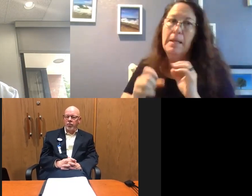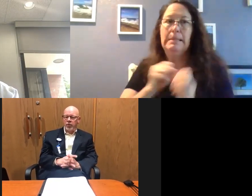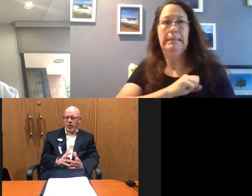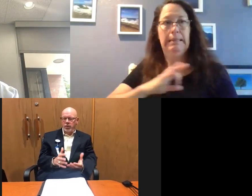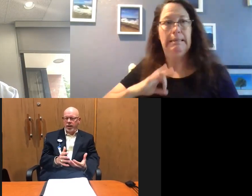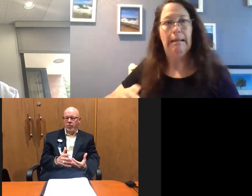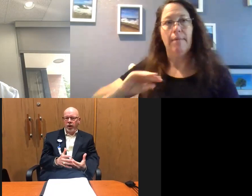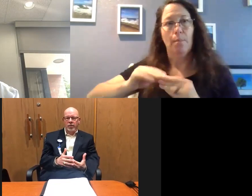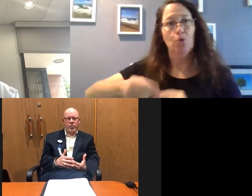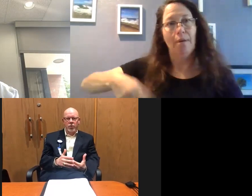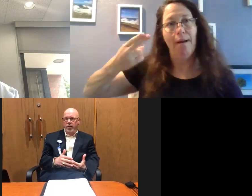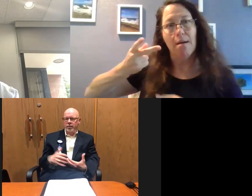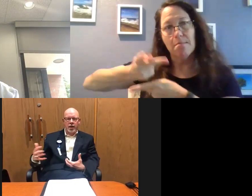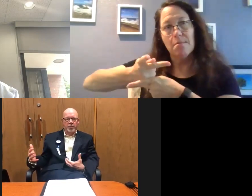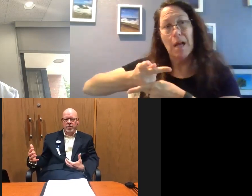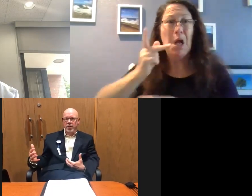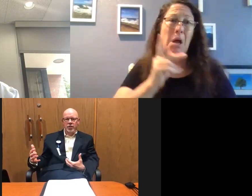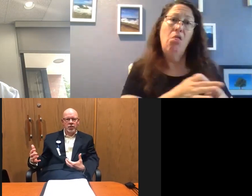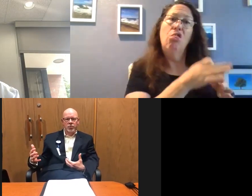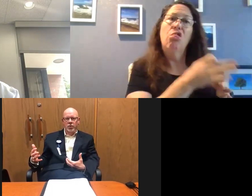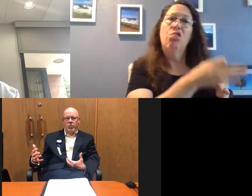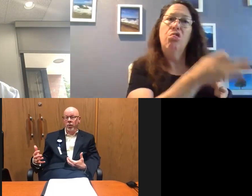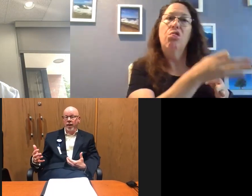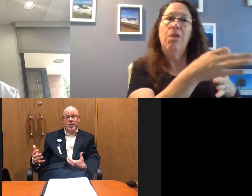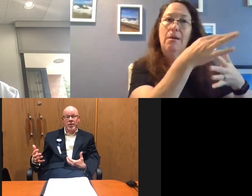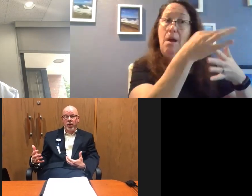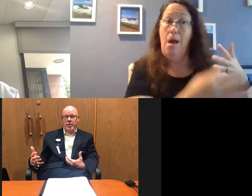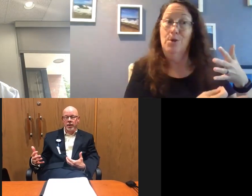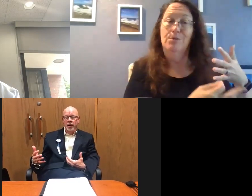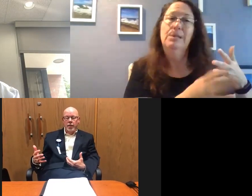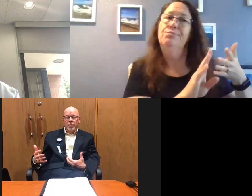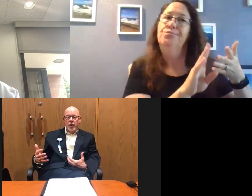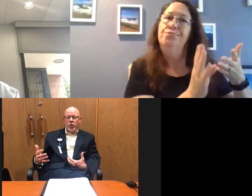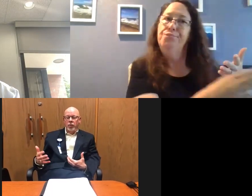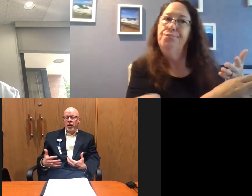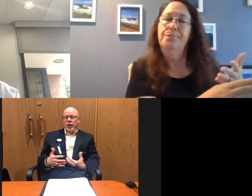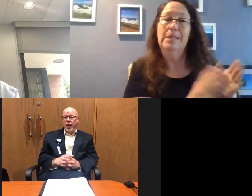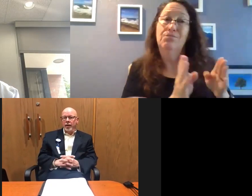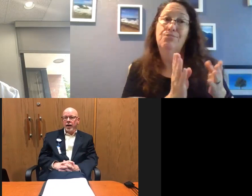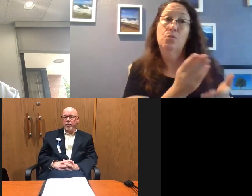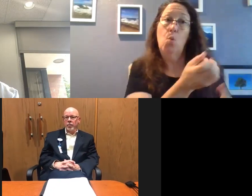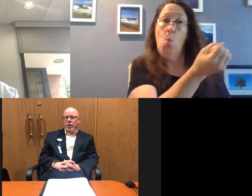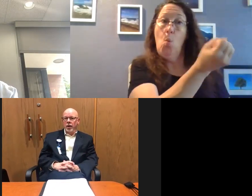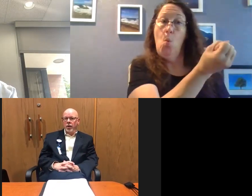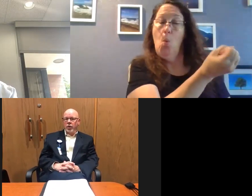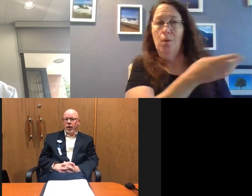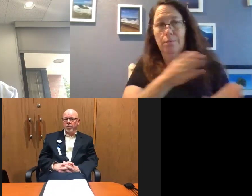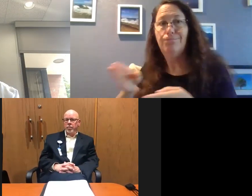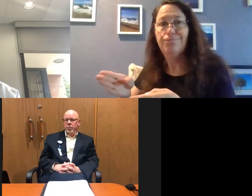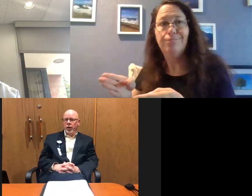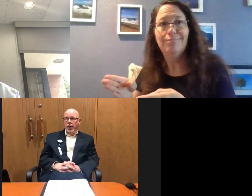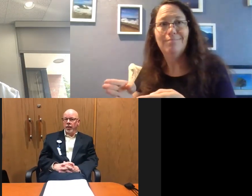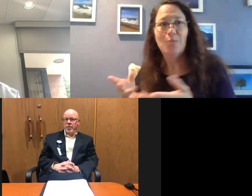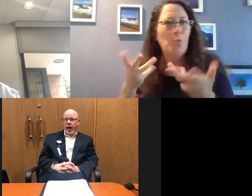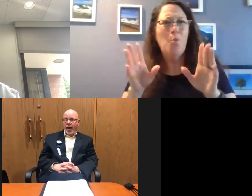so for those that could wait for other type of procedures, we would have to suppress it. We would look at, um, you know, uh,